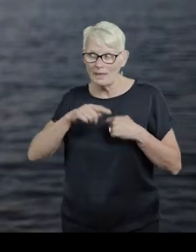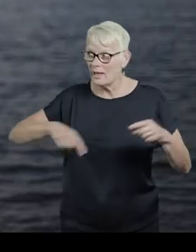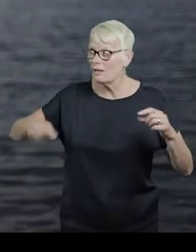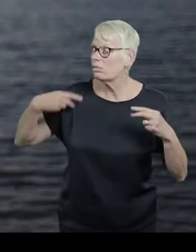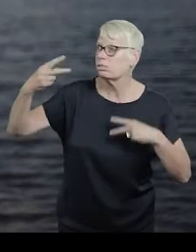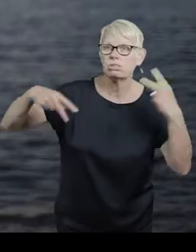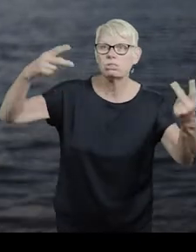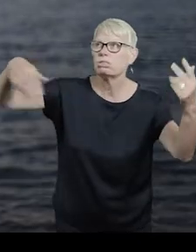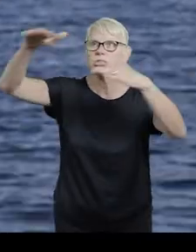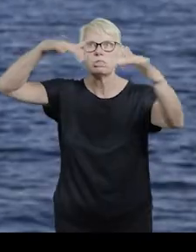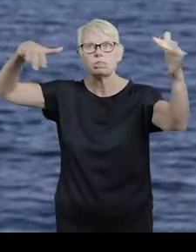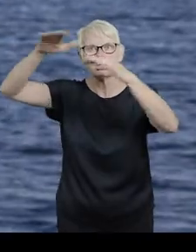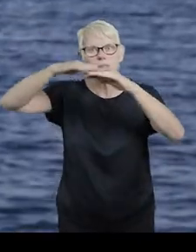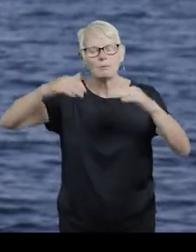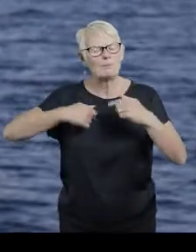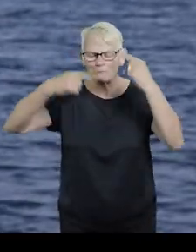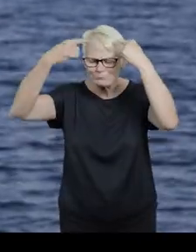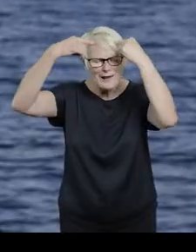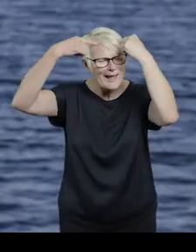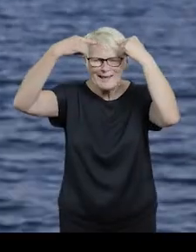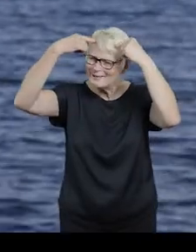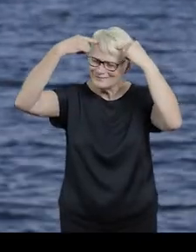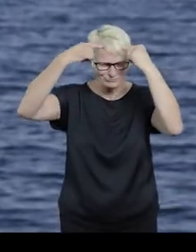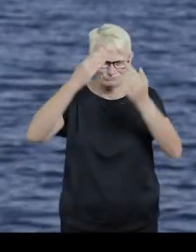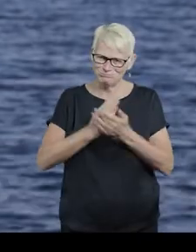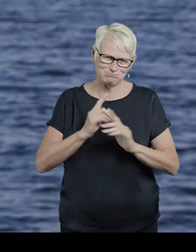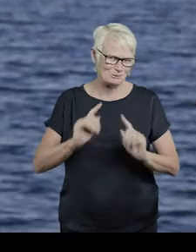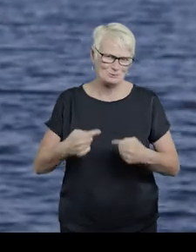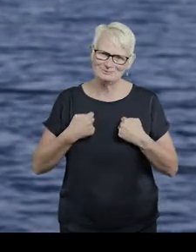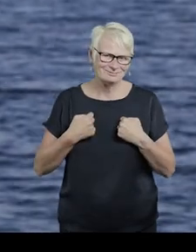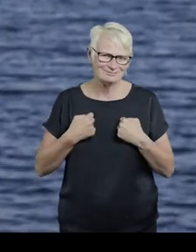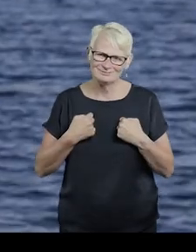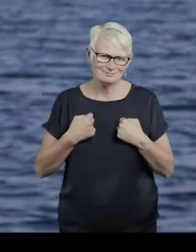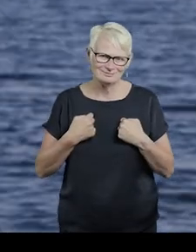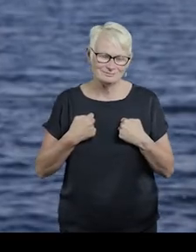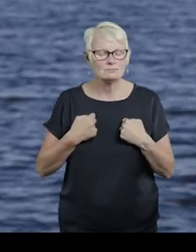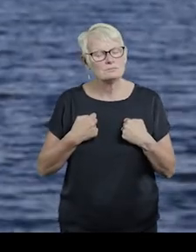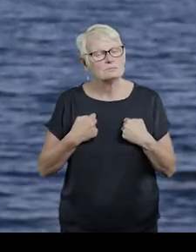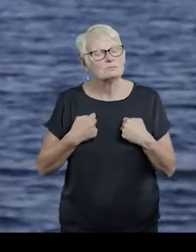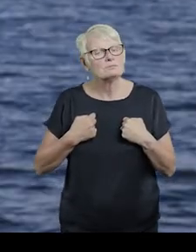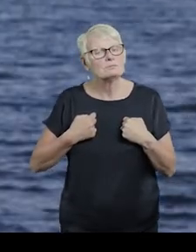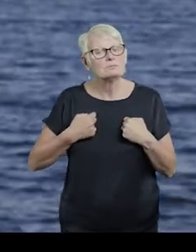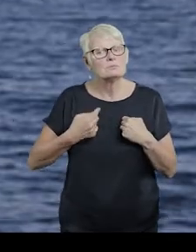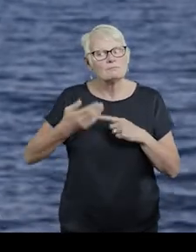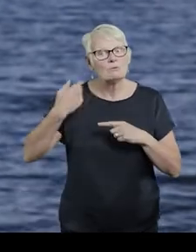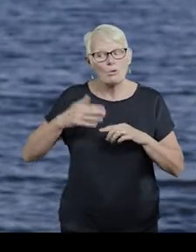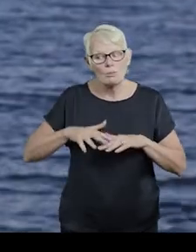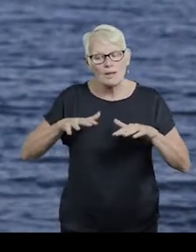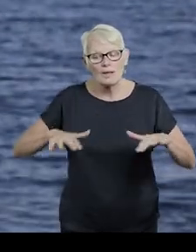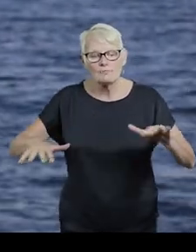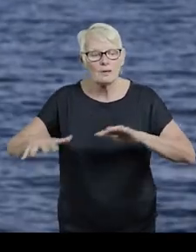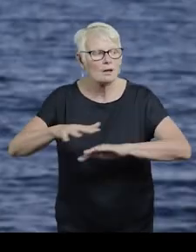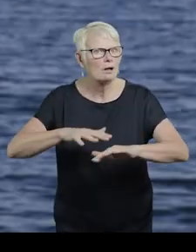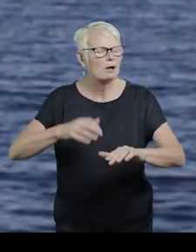desiccating in the air? My brain is never to be trusted. Once upon a wave, I